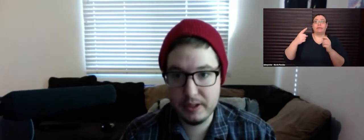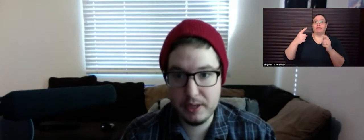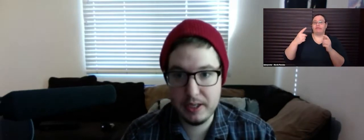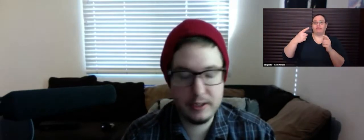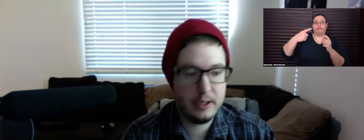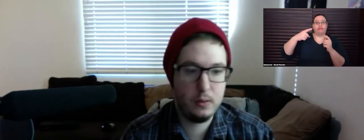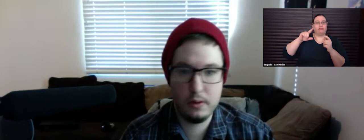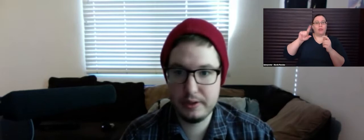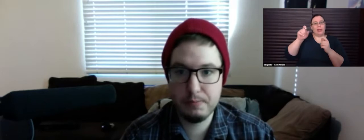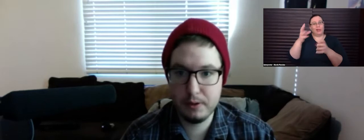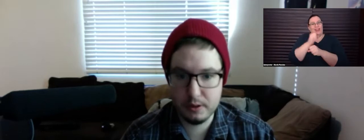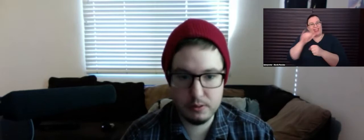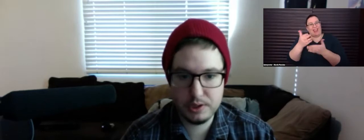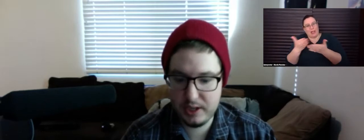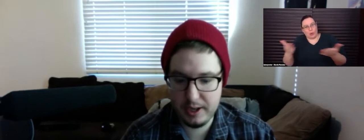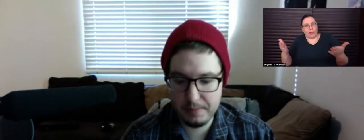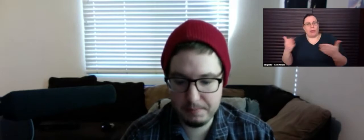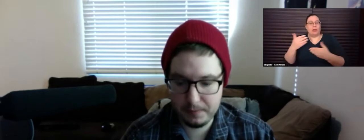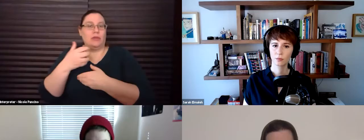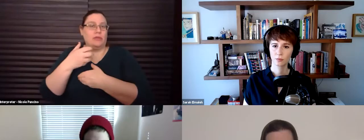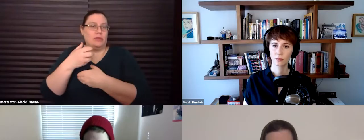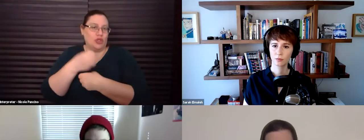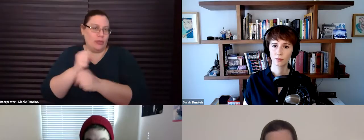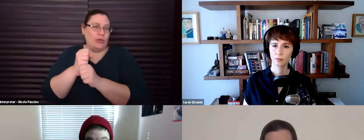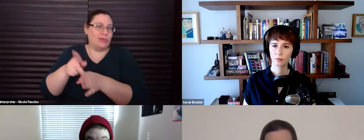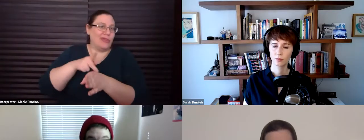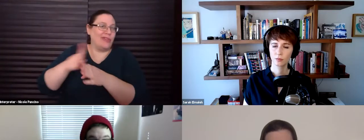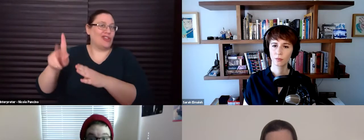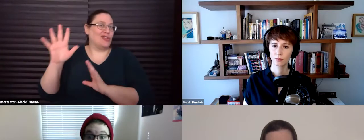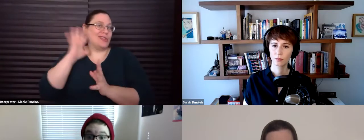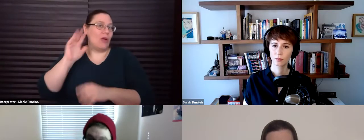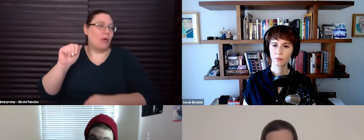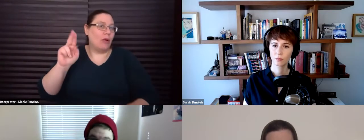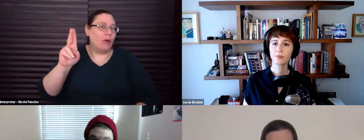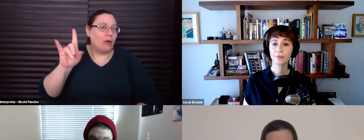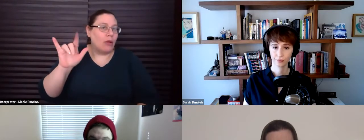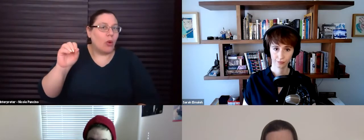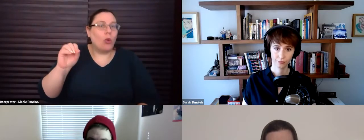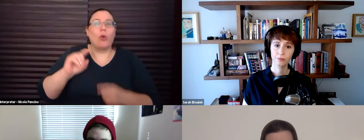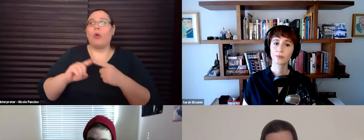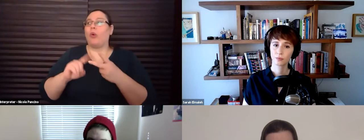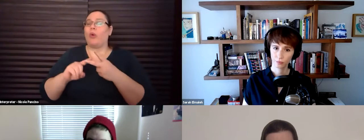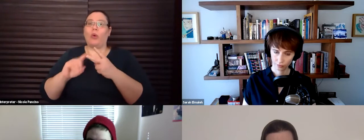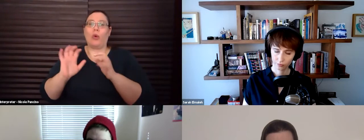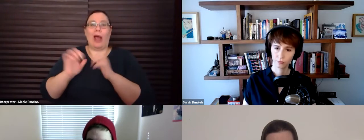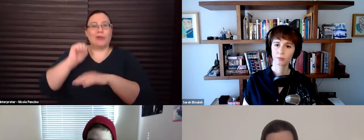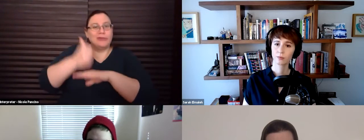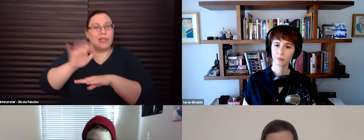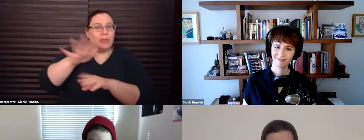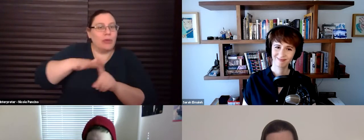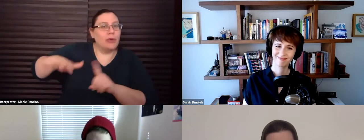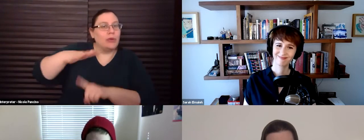equipment you need in order to produce, uh, professional sounding audio. This is how you need to treat your spaces. Uh,